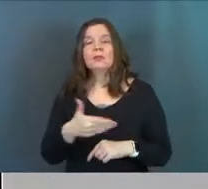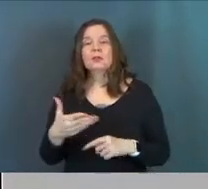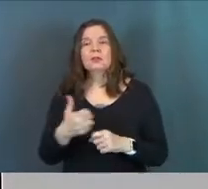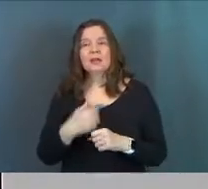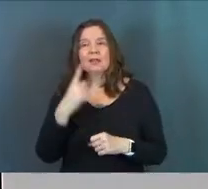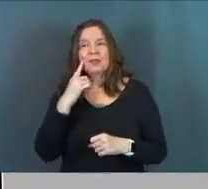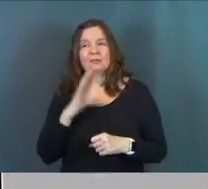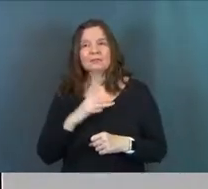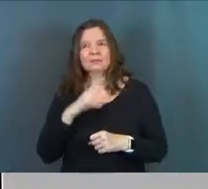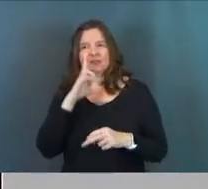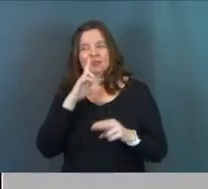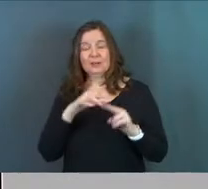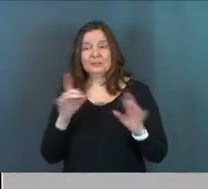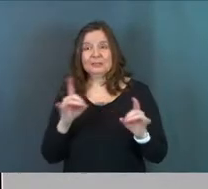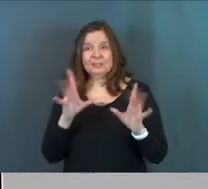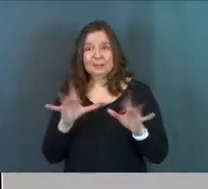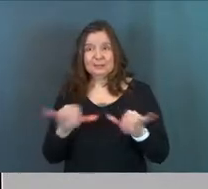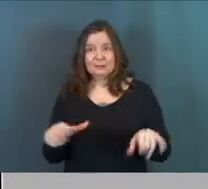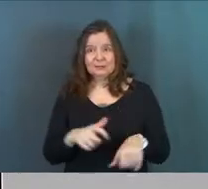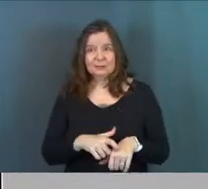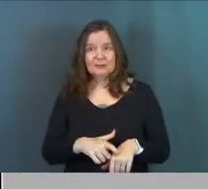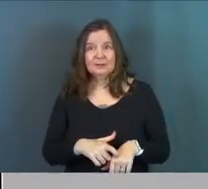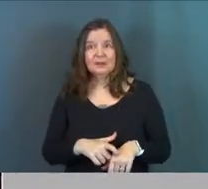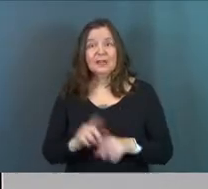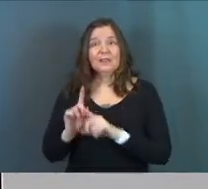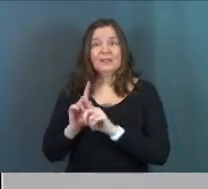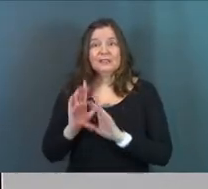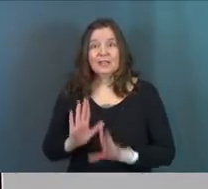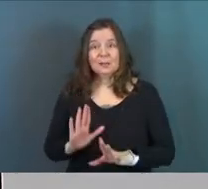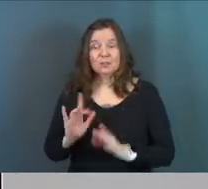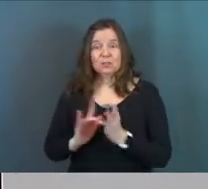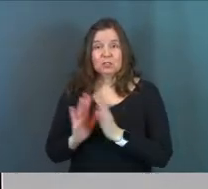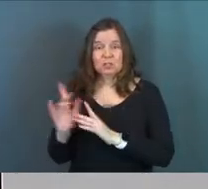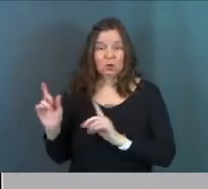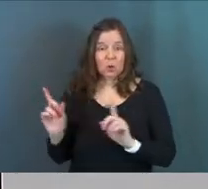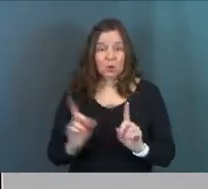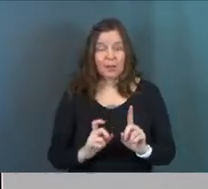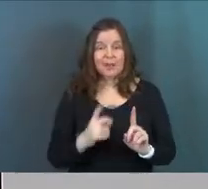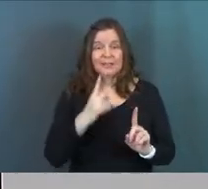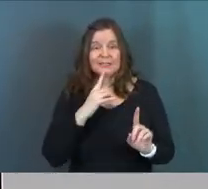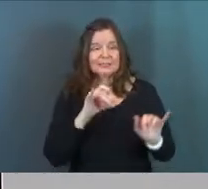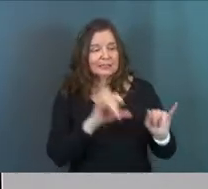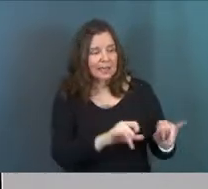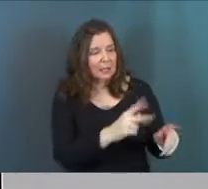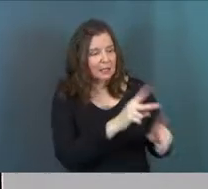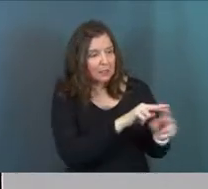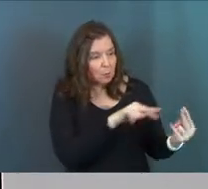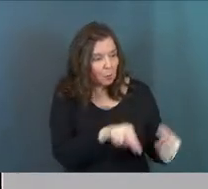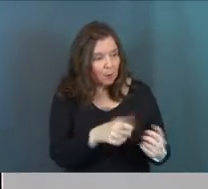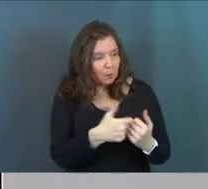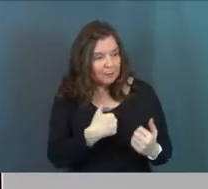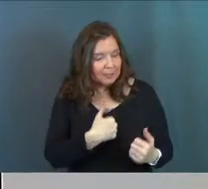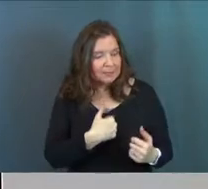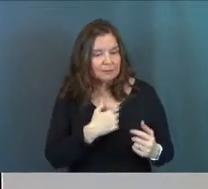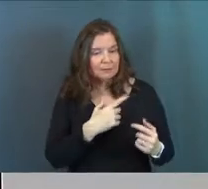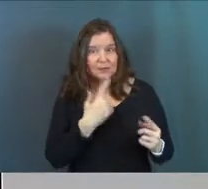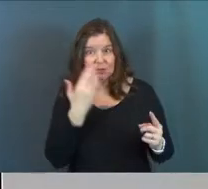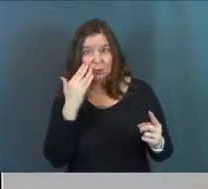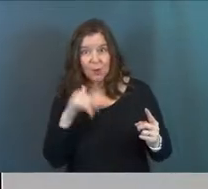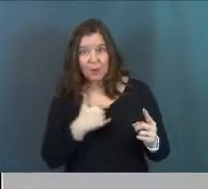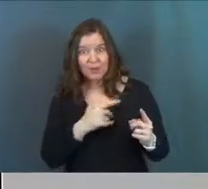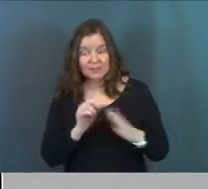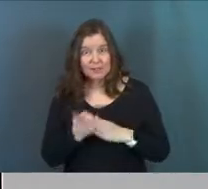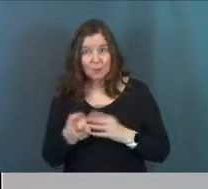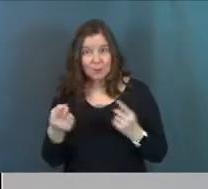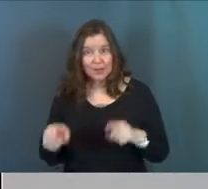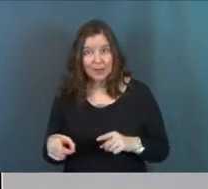that I just think is kind of funny, but also terrible is that the disciples, right? Jesus goes back, says, stay here, keep watch with me to the disciples. If you know how